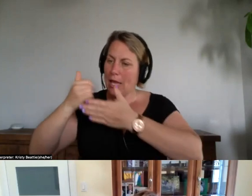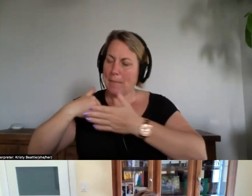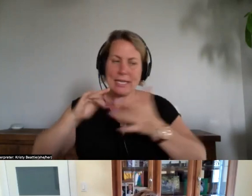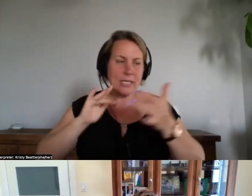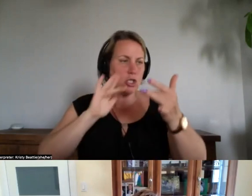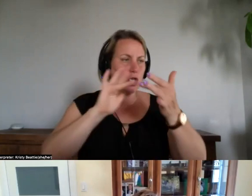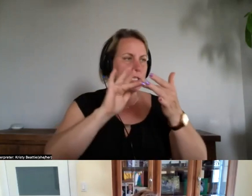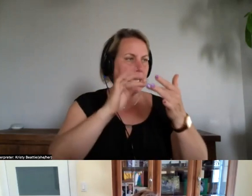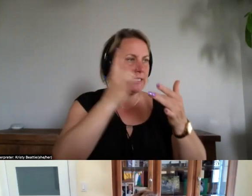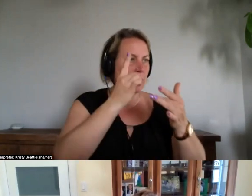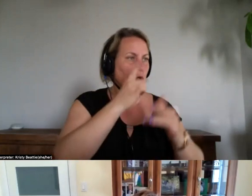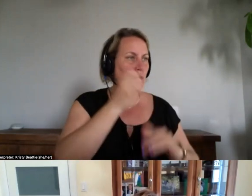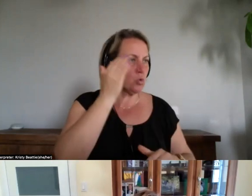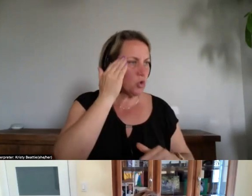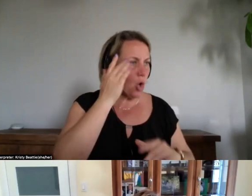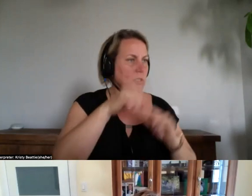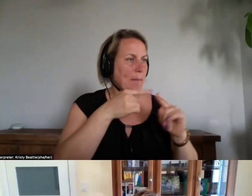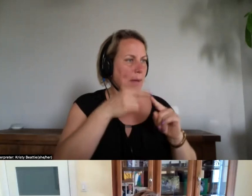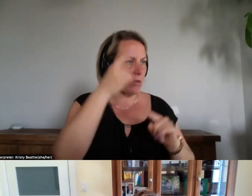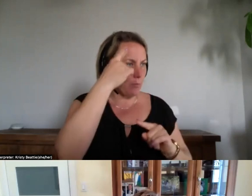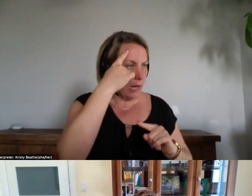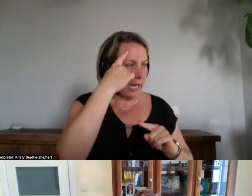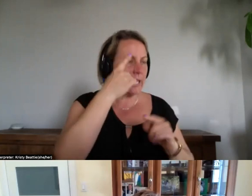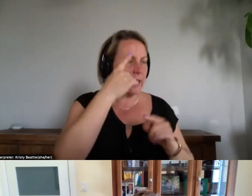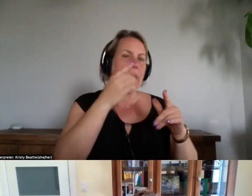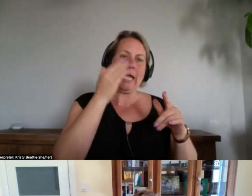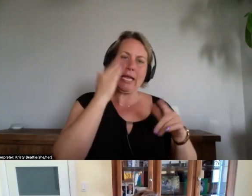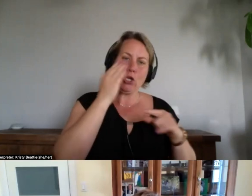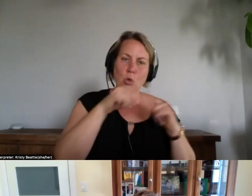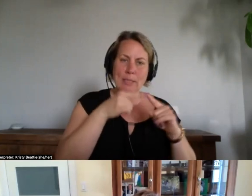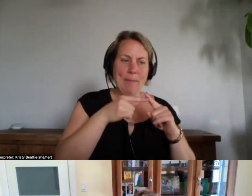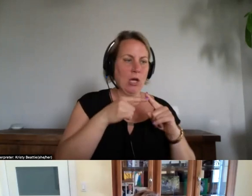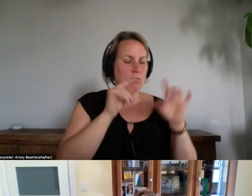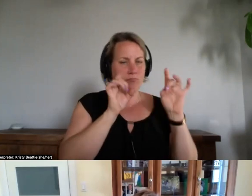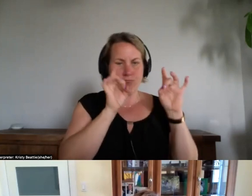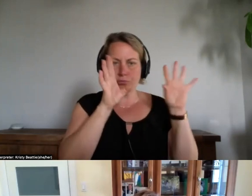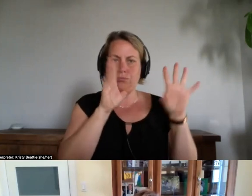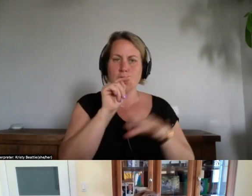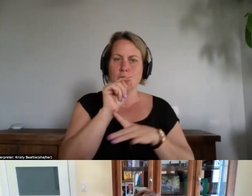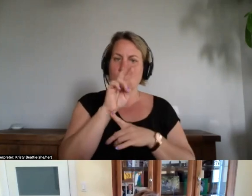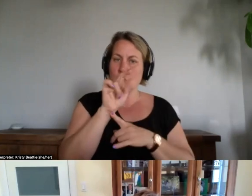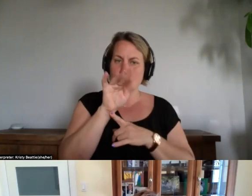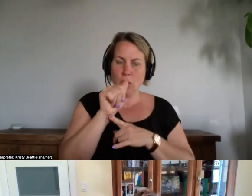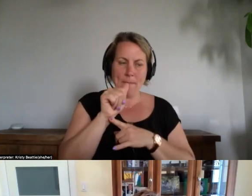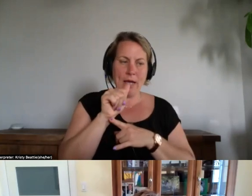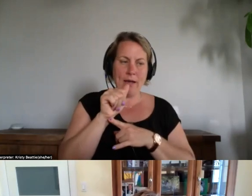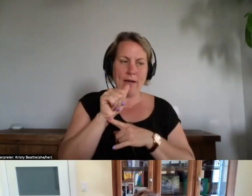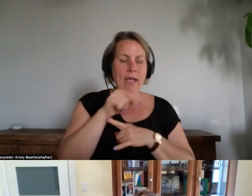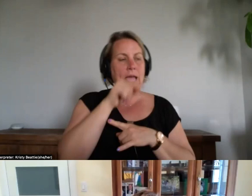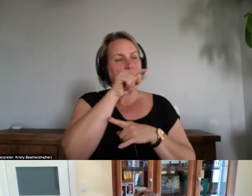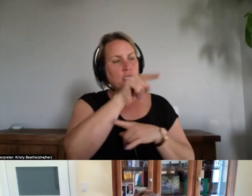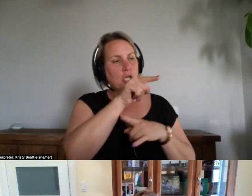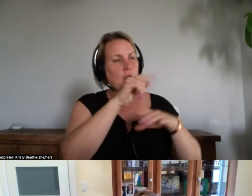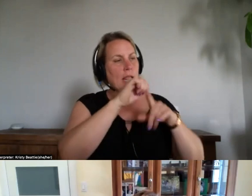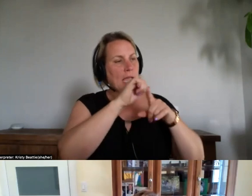and and about trauma and can help me to to come back to regulating but not only